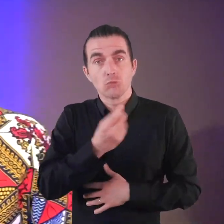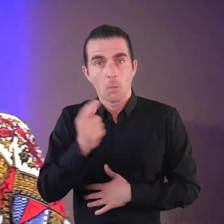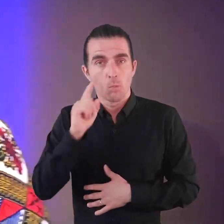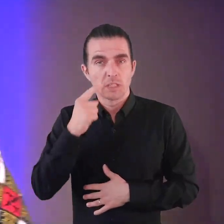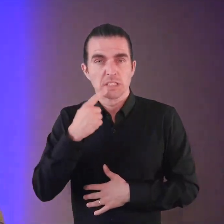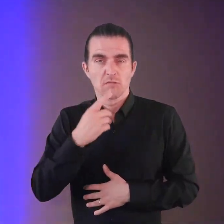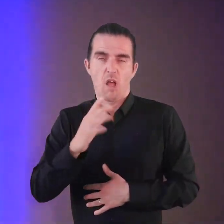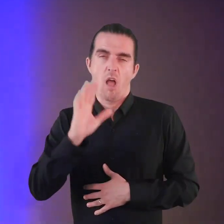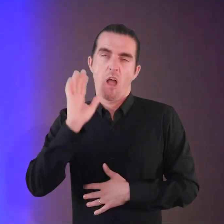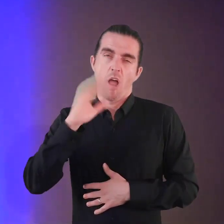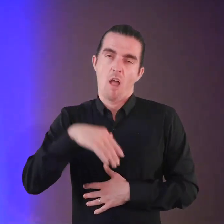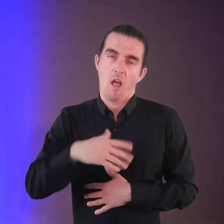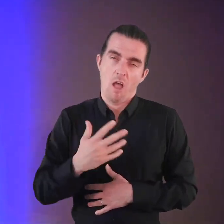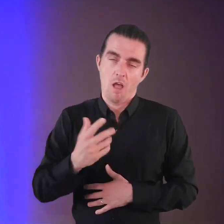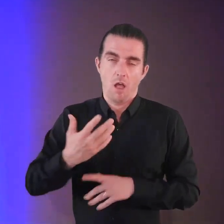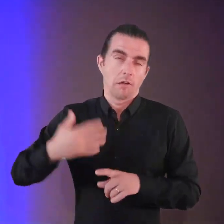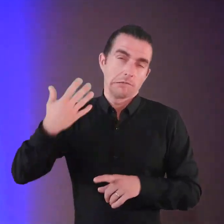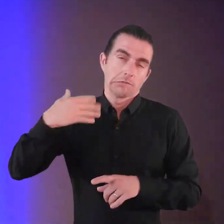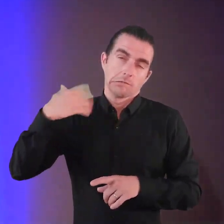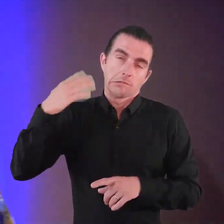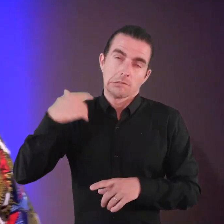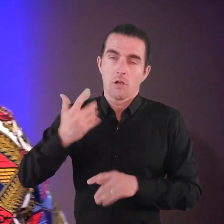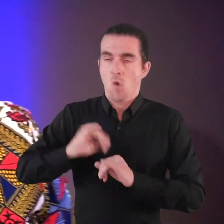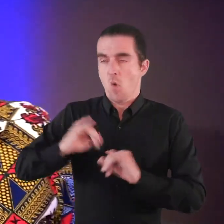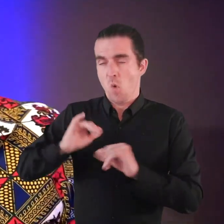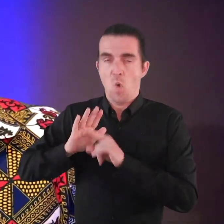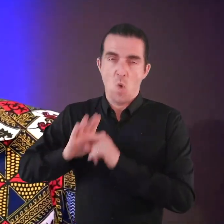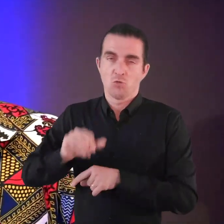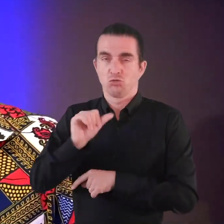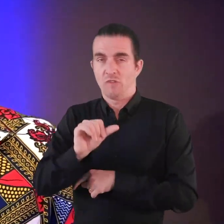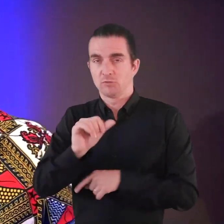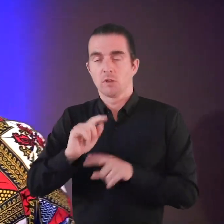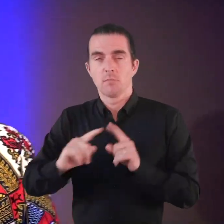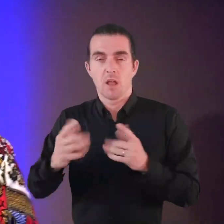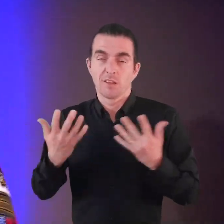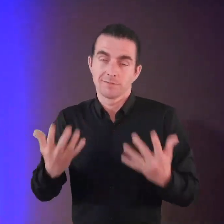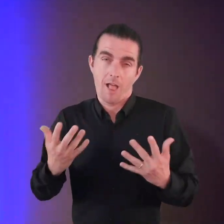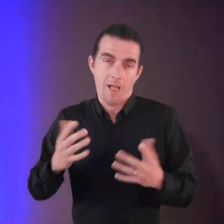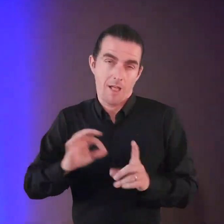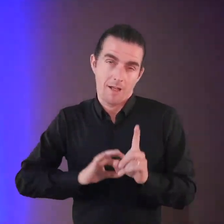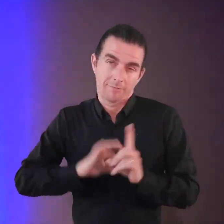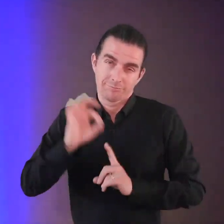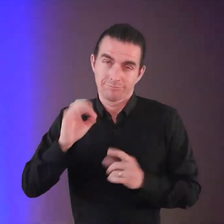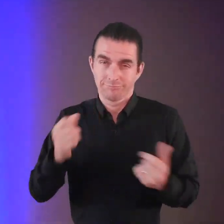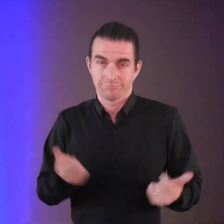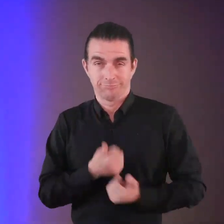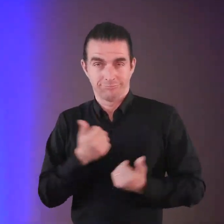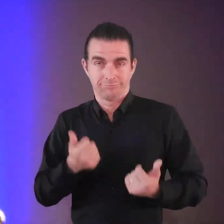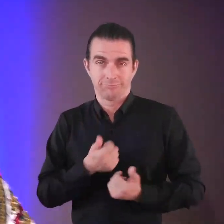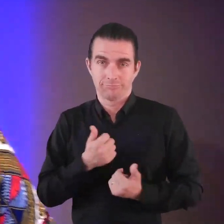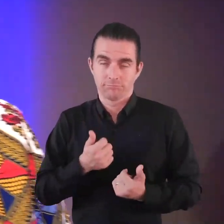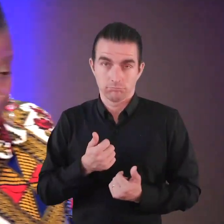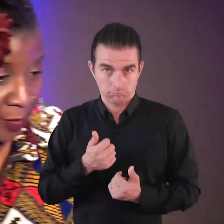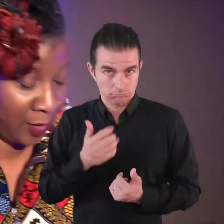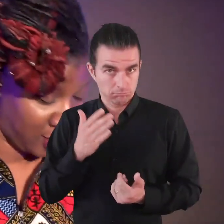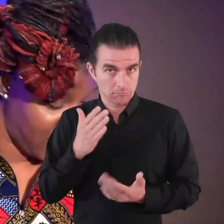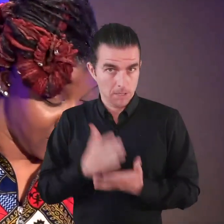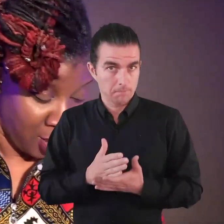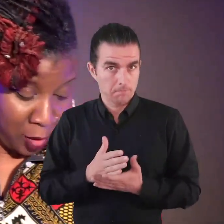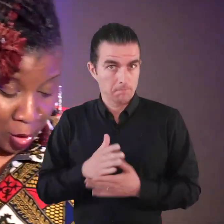But some of you will say, oh but Donna, things have progressed. Things have moved along. And some things have.